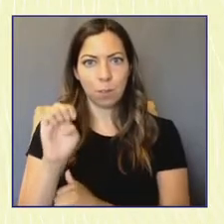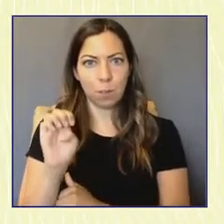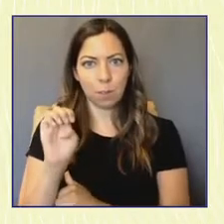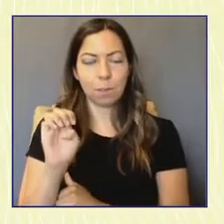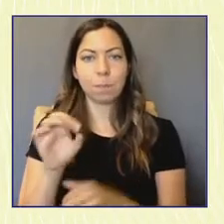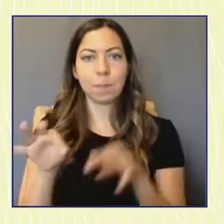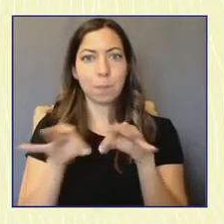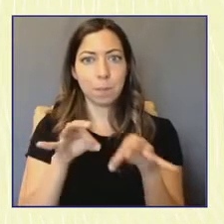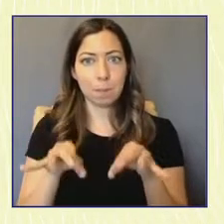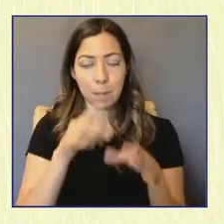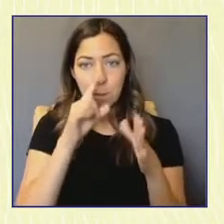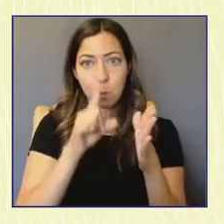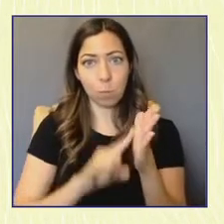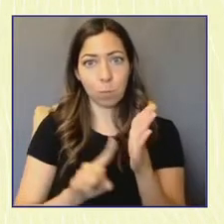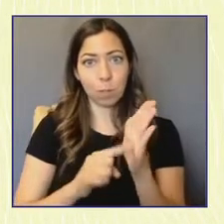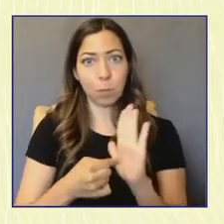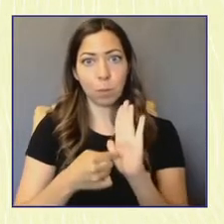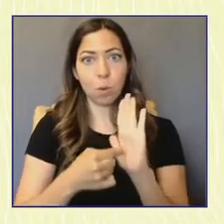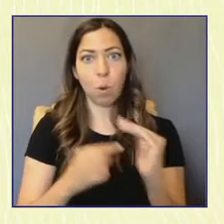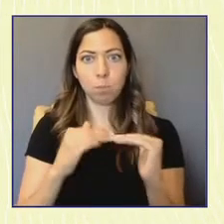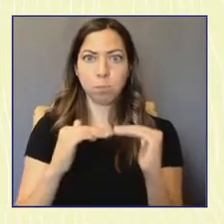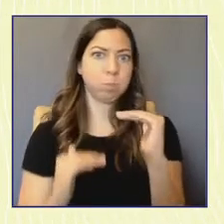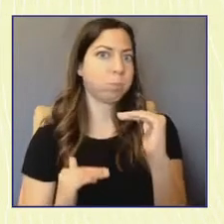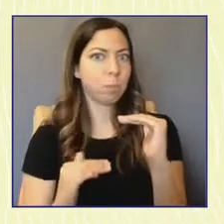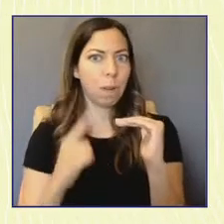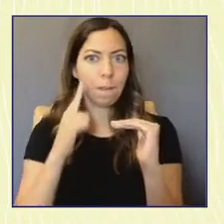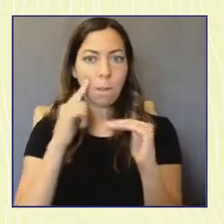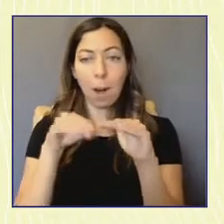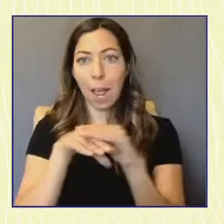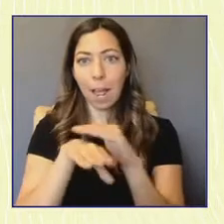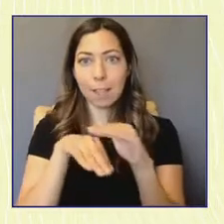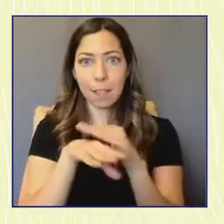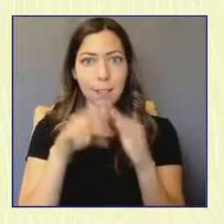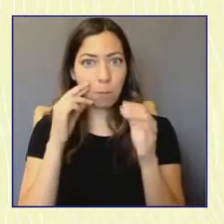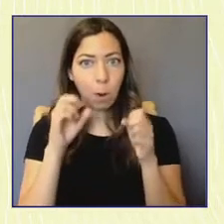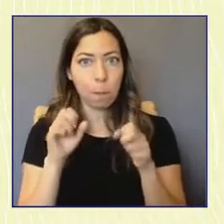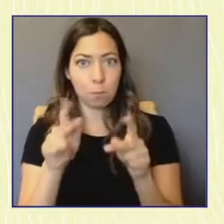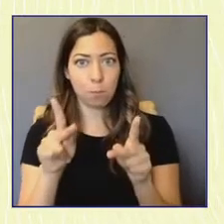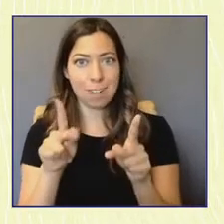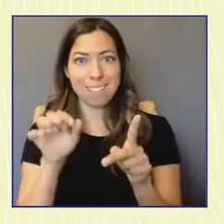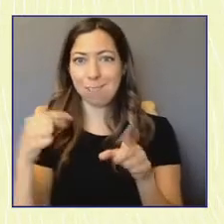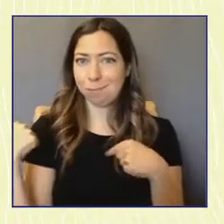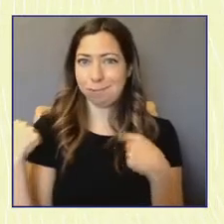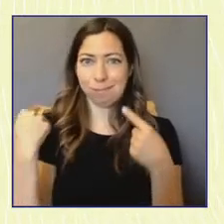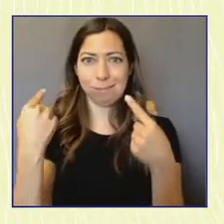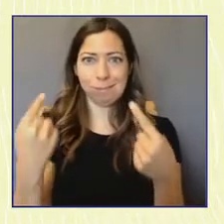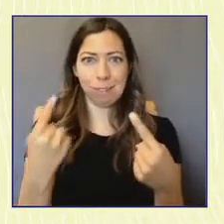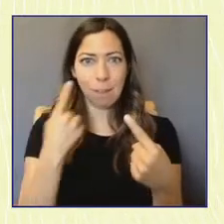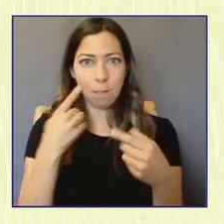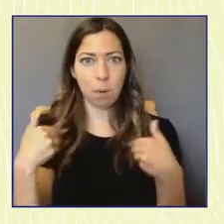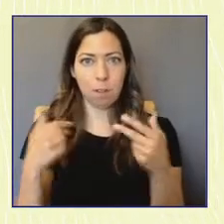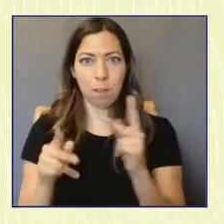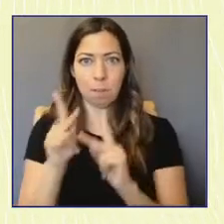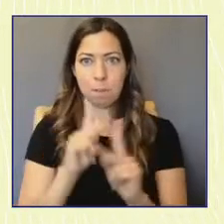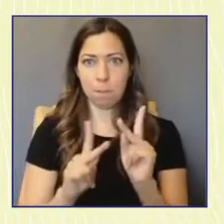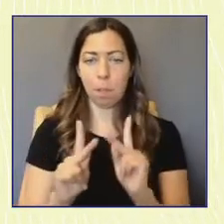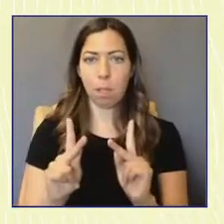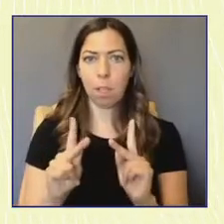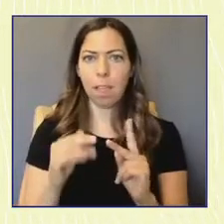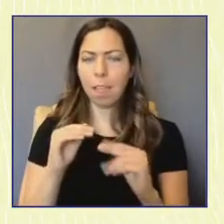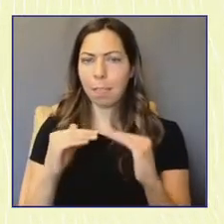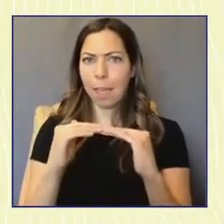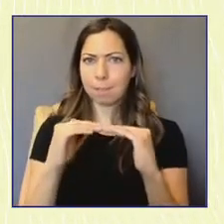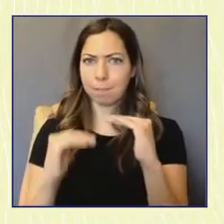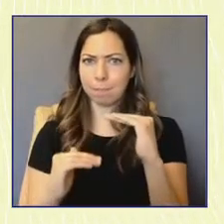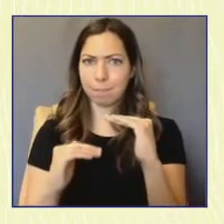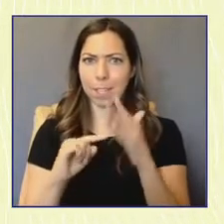shows inequities in opportunity and access for young people have persisted over time. And these inequities start early.